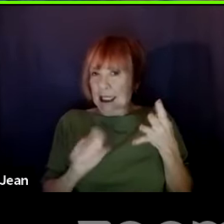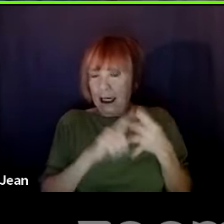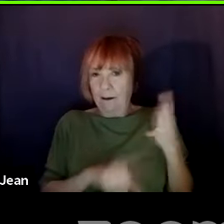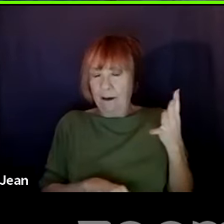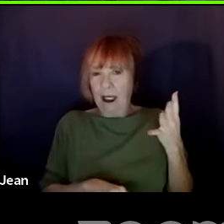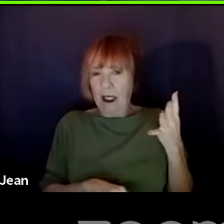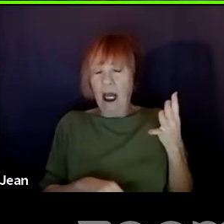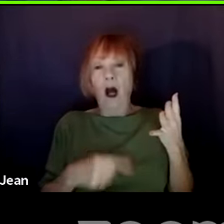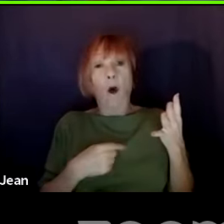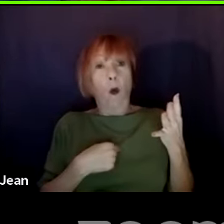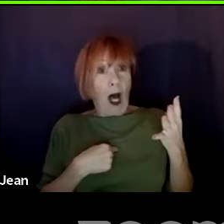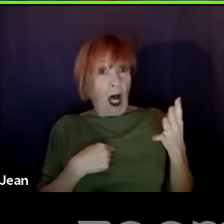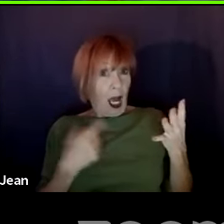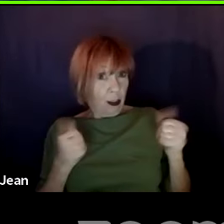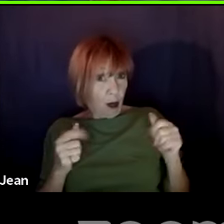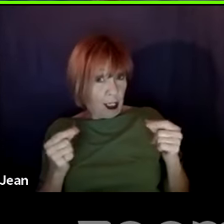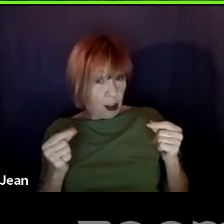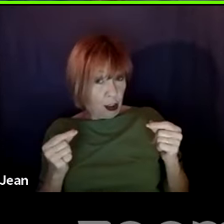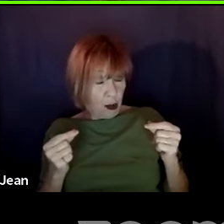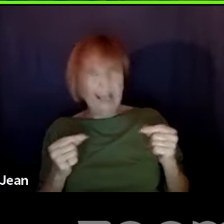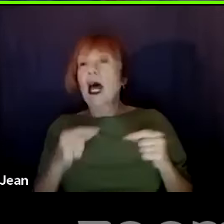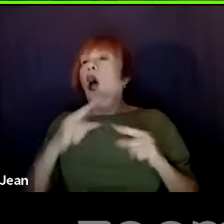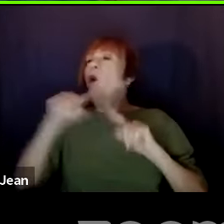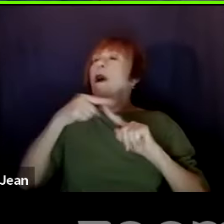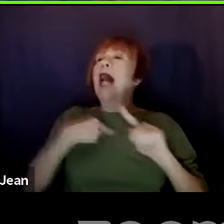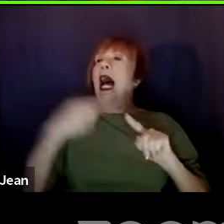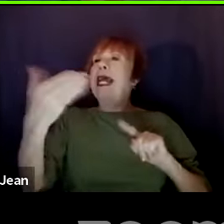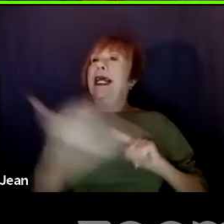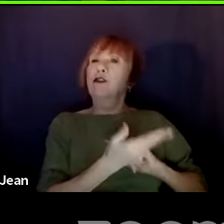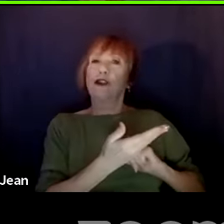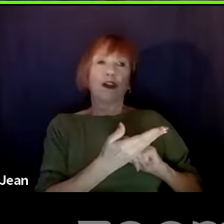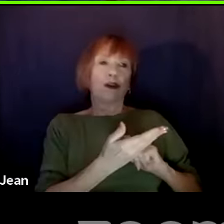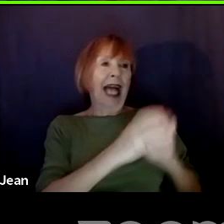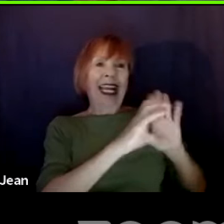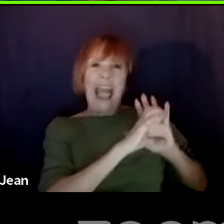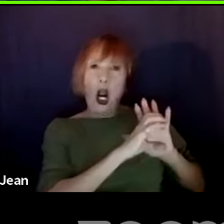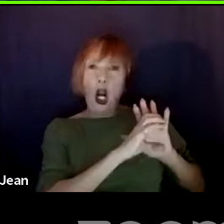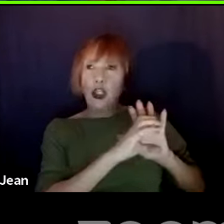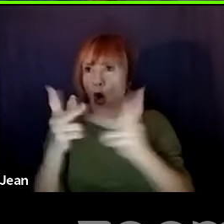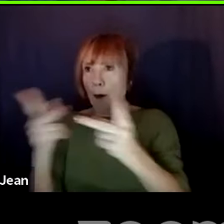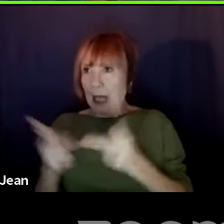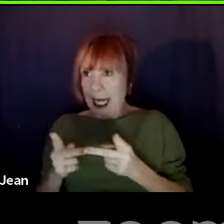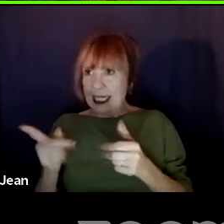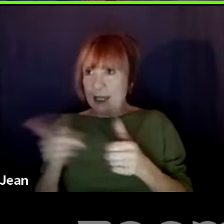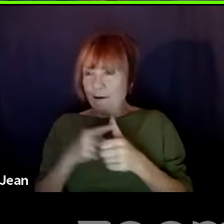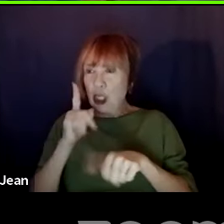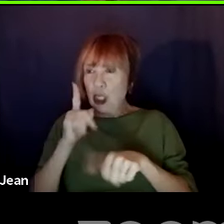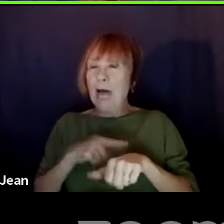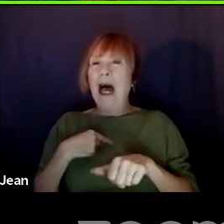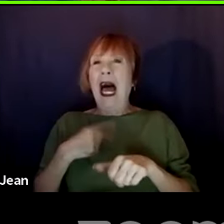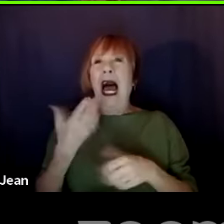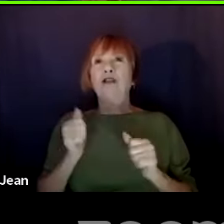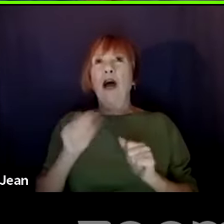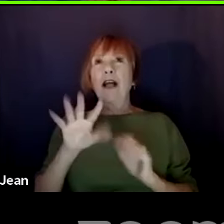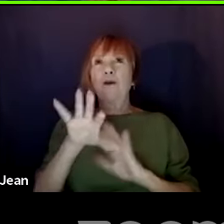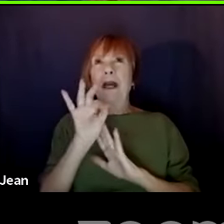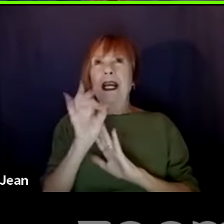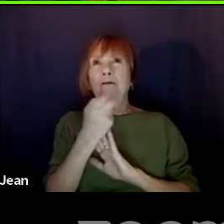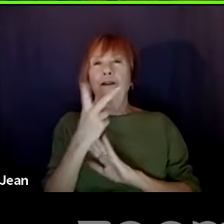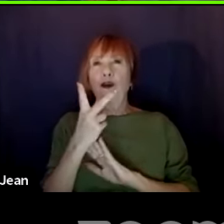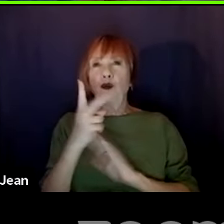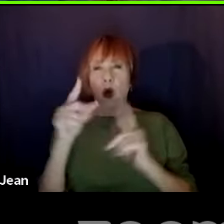What I try to do is, when I introduce a character or a setting for the first time, I try to just grab a couple of really vivid words.